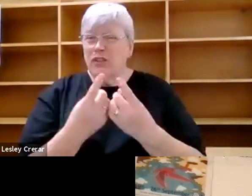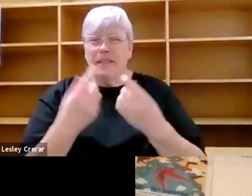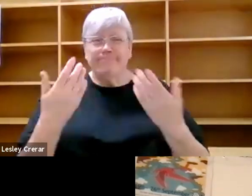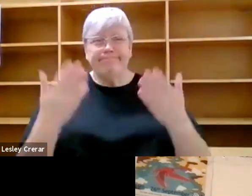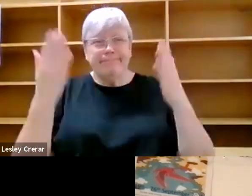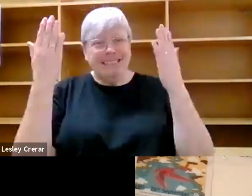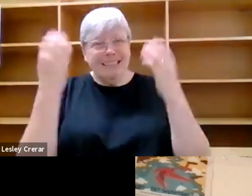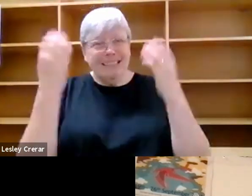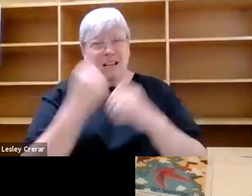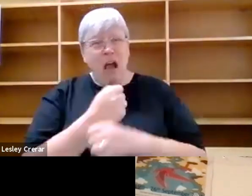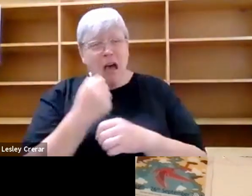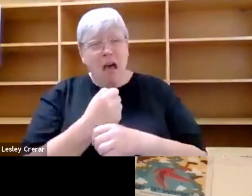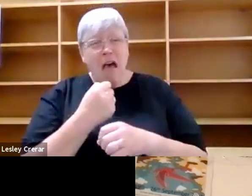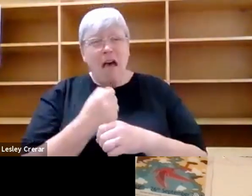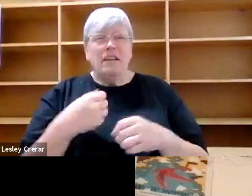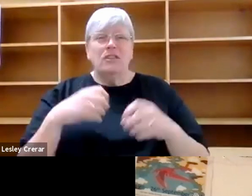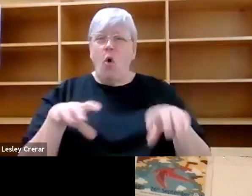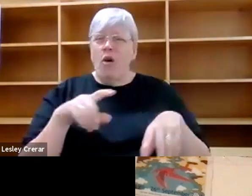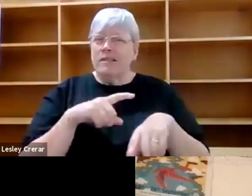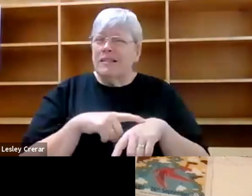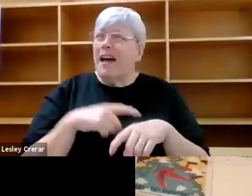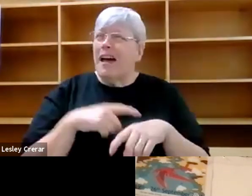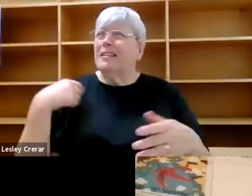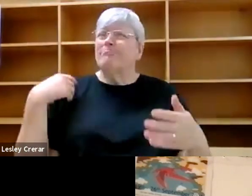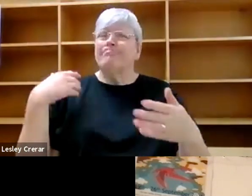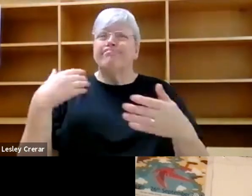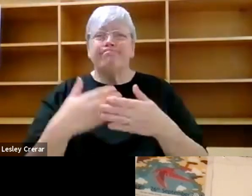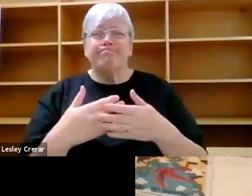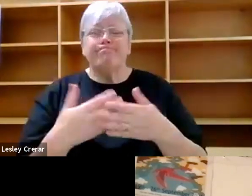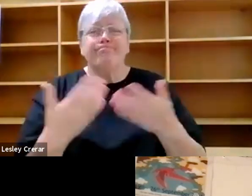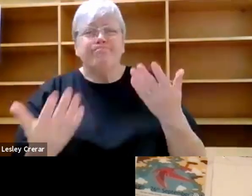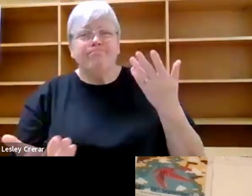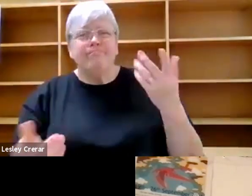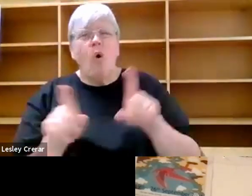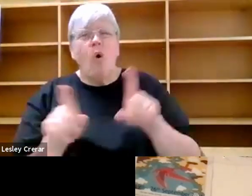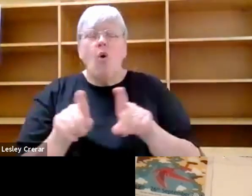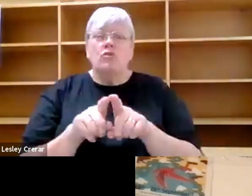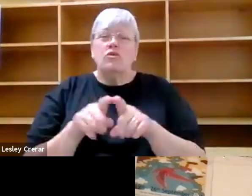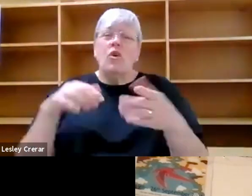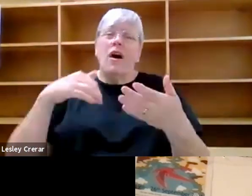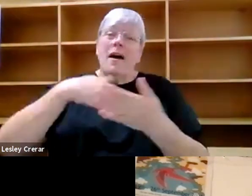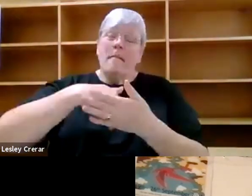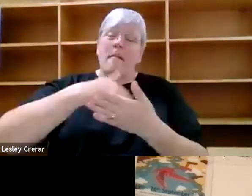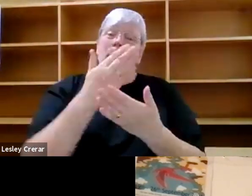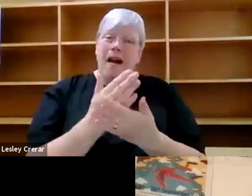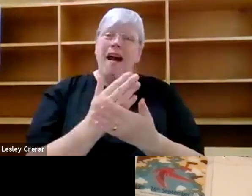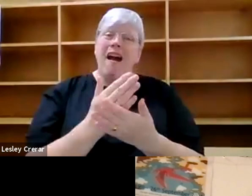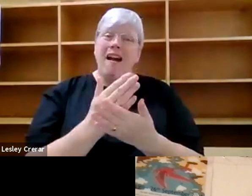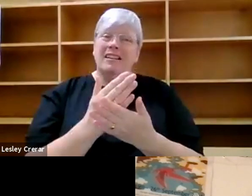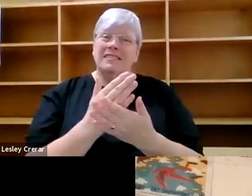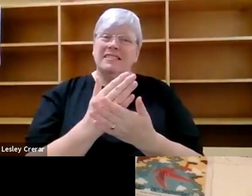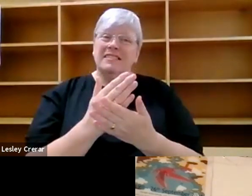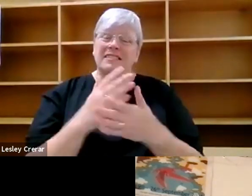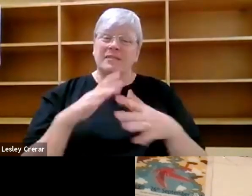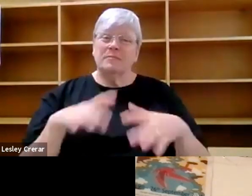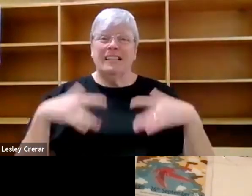There's like a making up for lost time kind of dynamic and also, I guess, part, partly, you know, a bit of a feeling